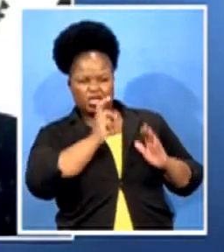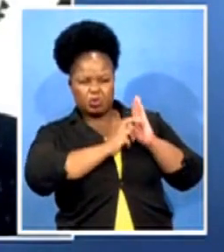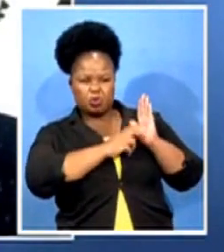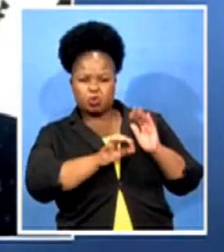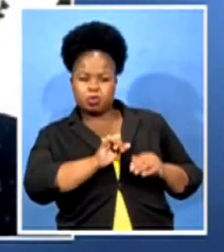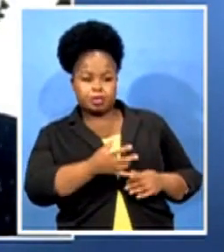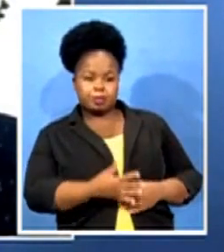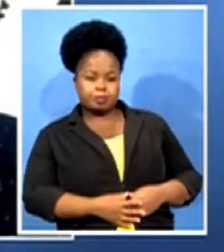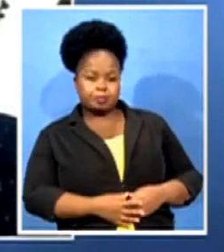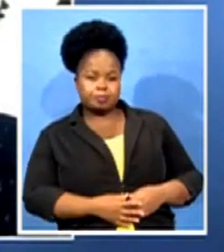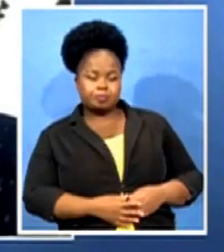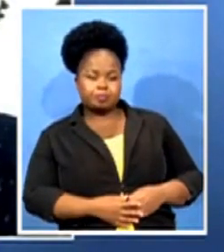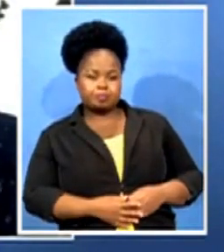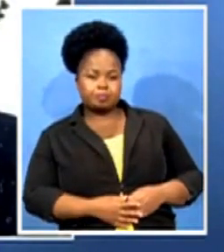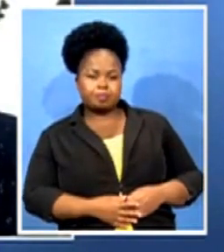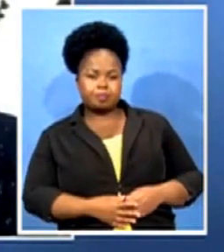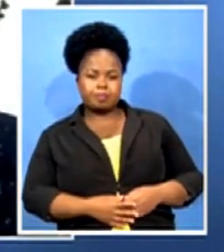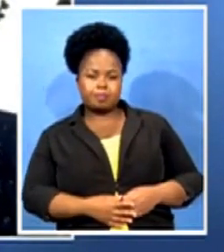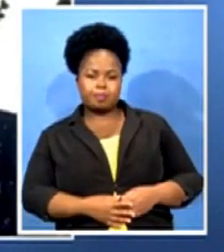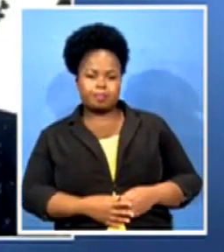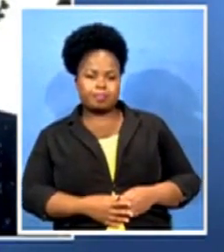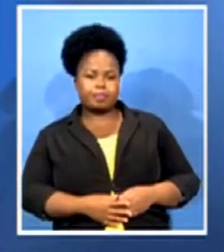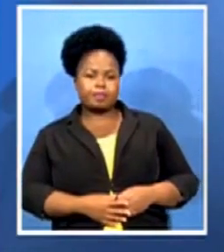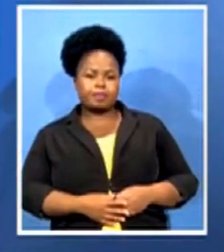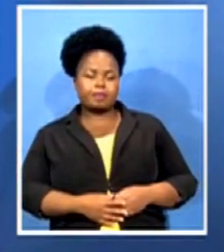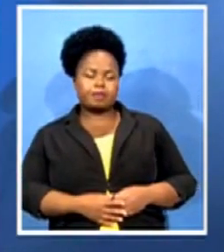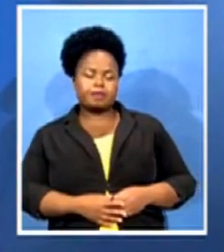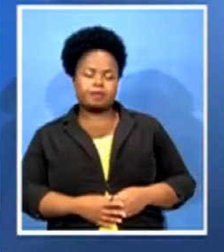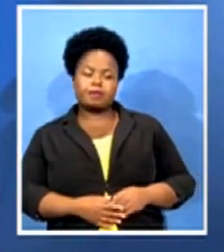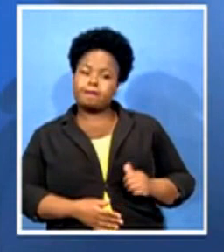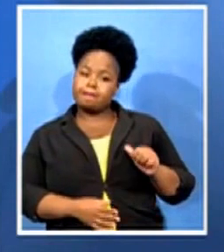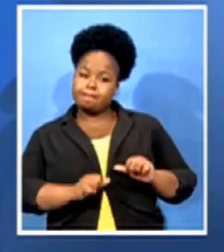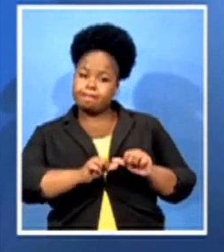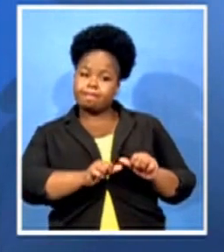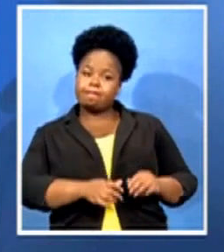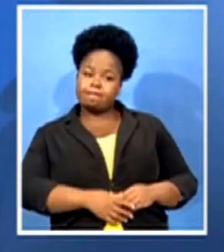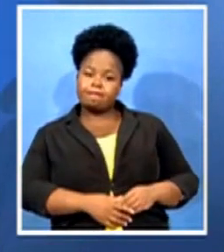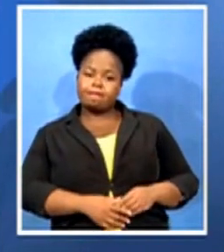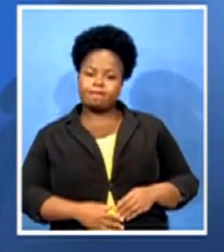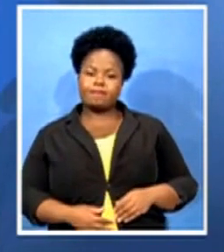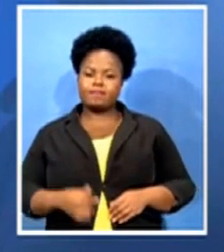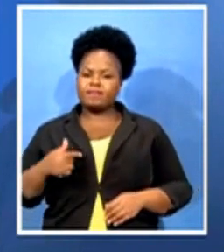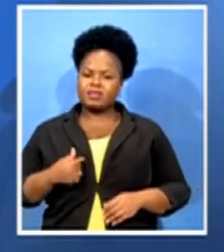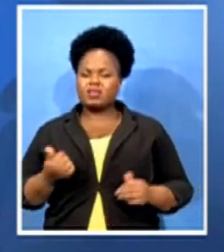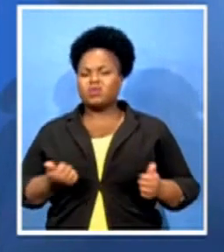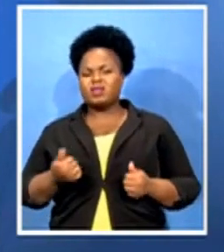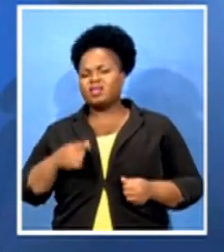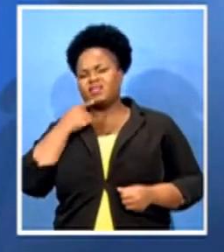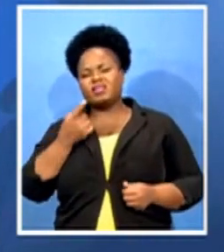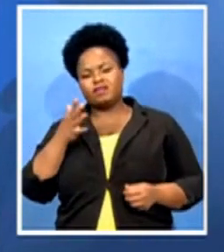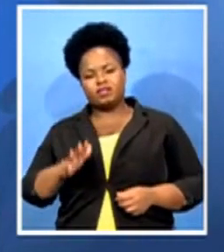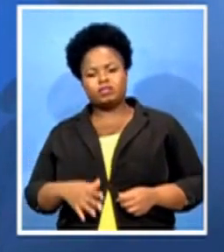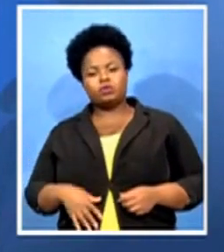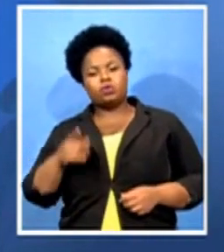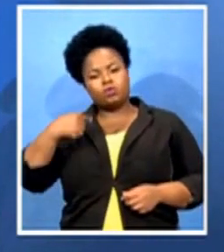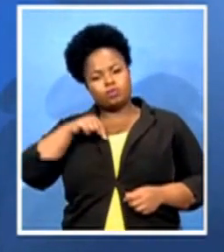already... Sorry, MEC, go ahead. I'm saying I've already indicated that we need to put up measures to enforce the